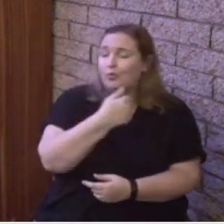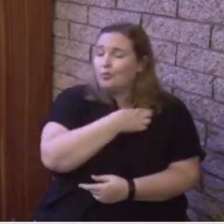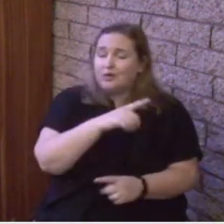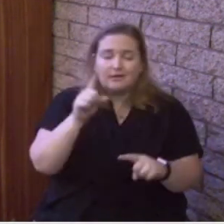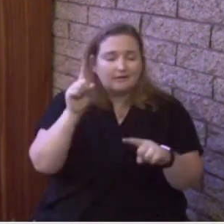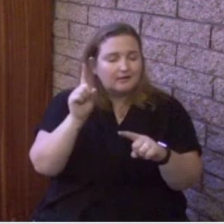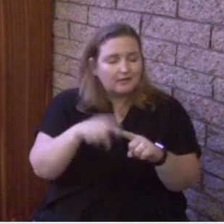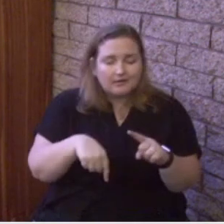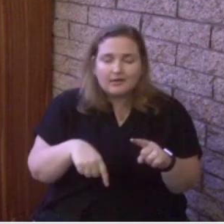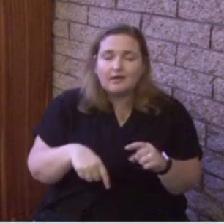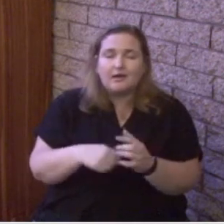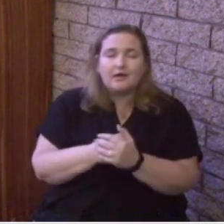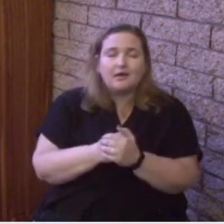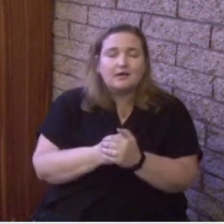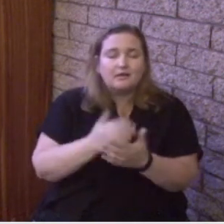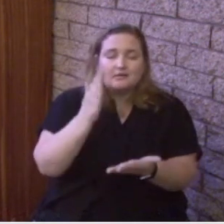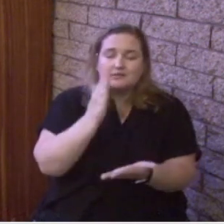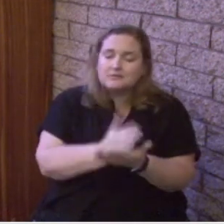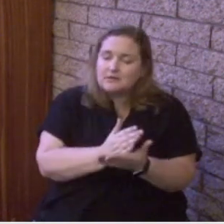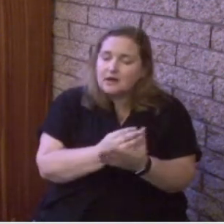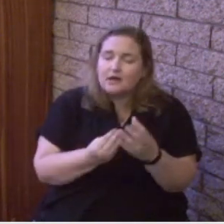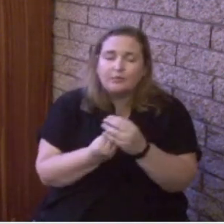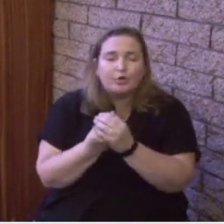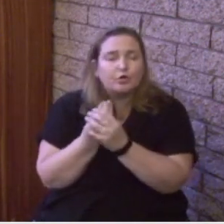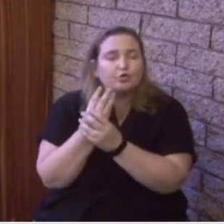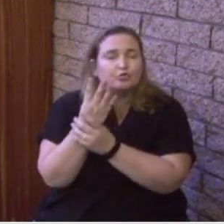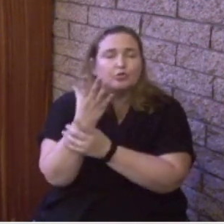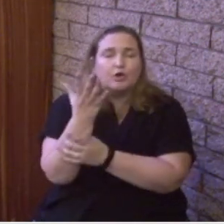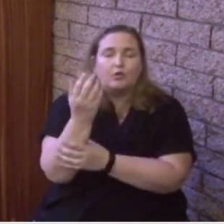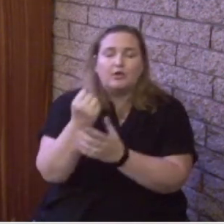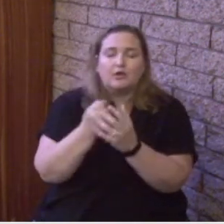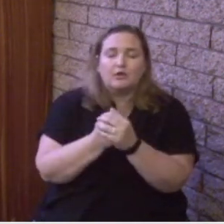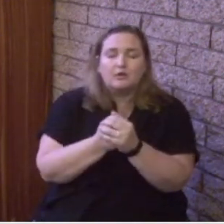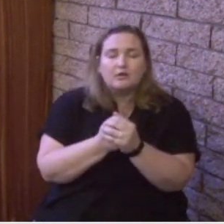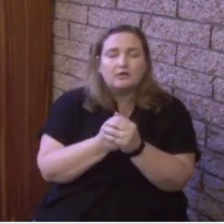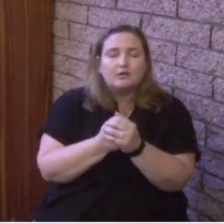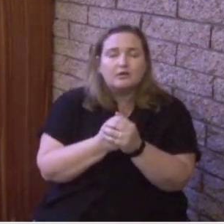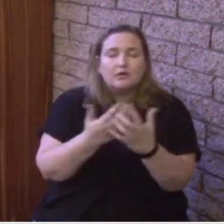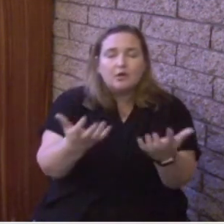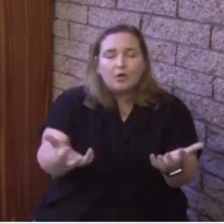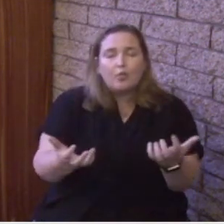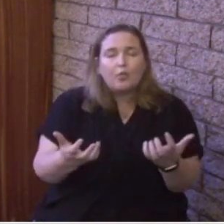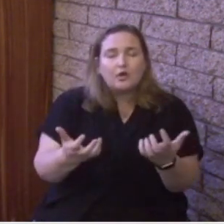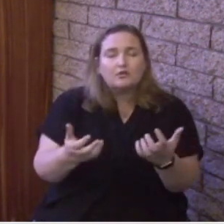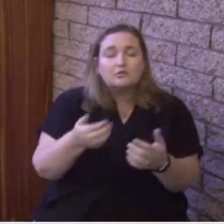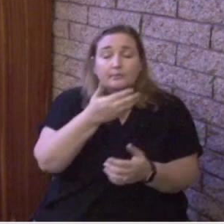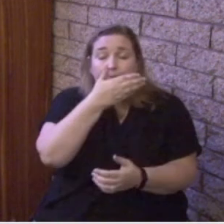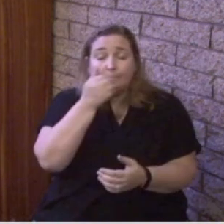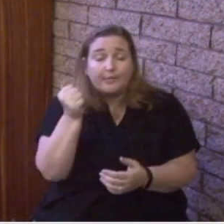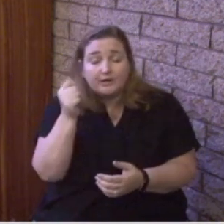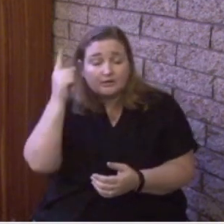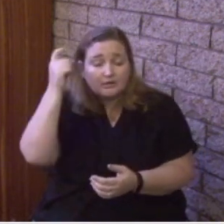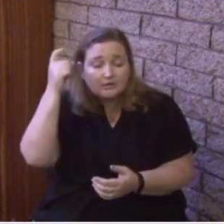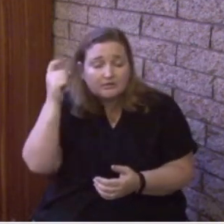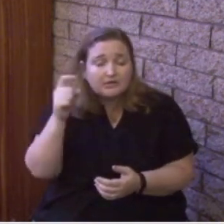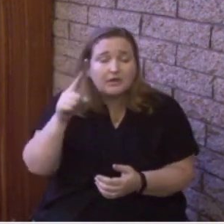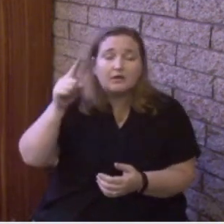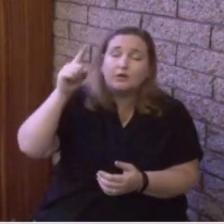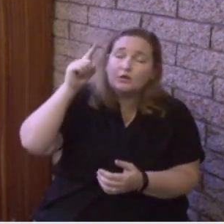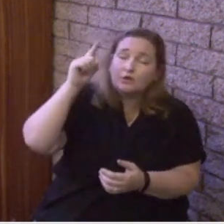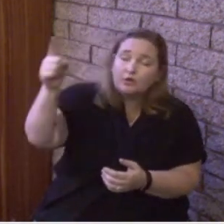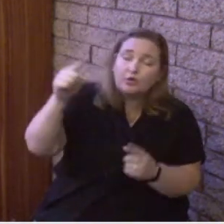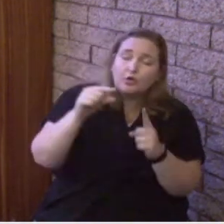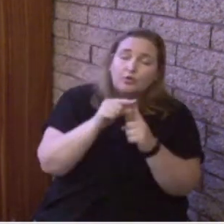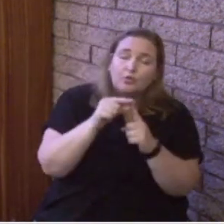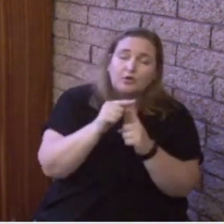growing and inspire to better understand Your Word and apply it to our lives. Father,